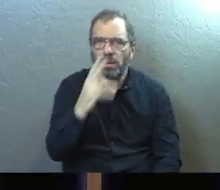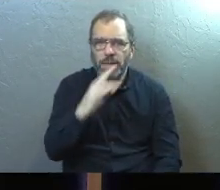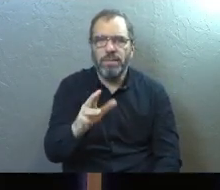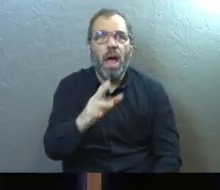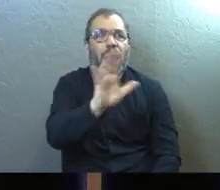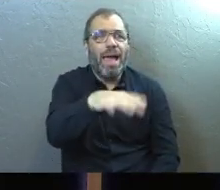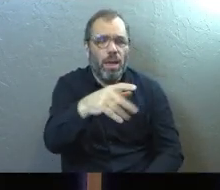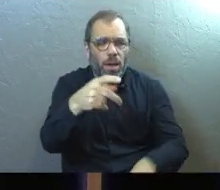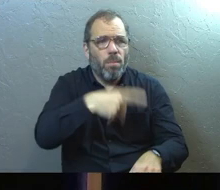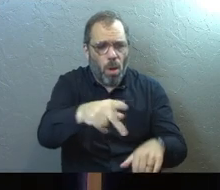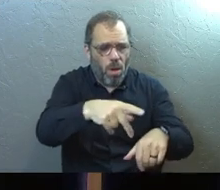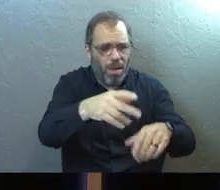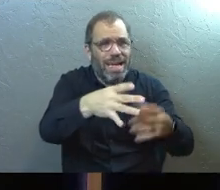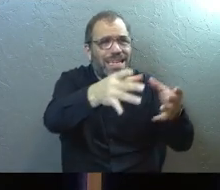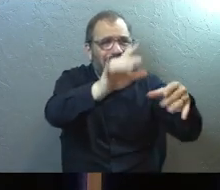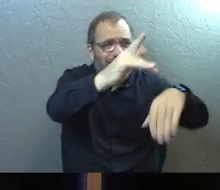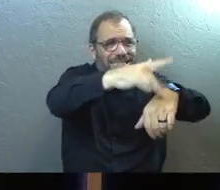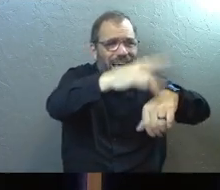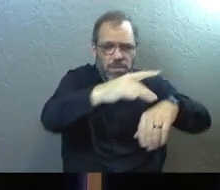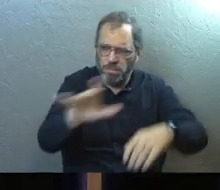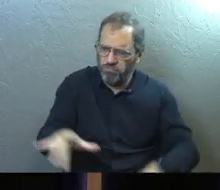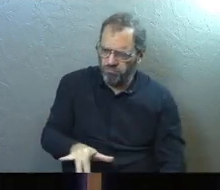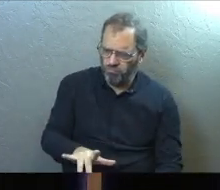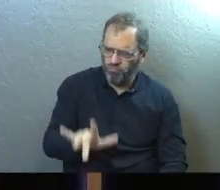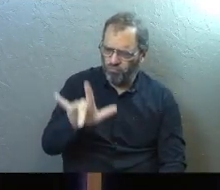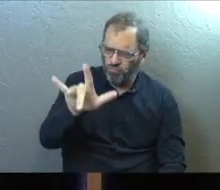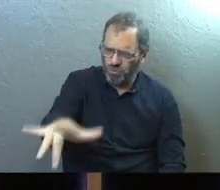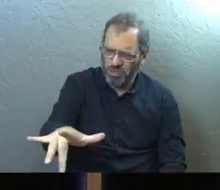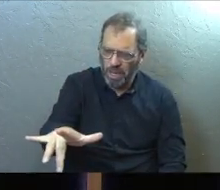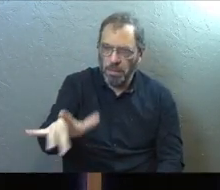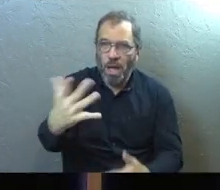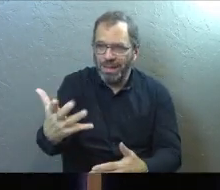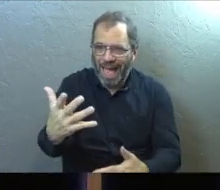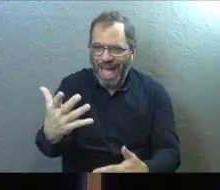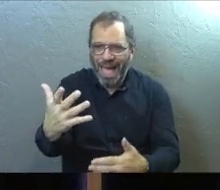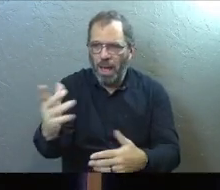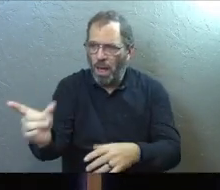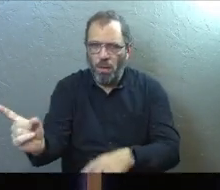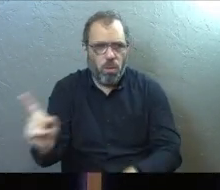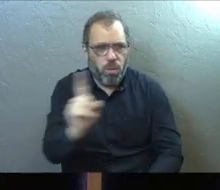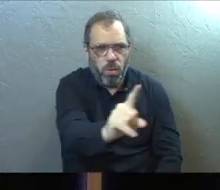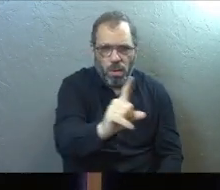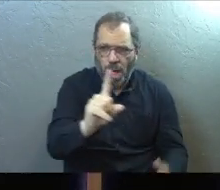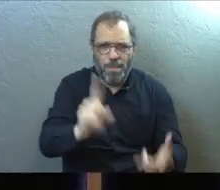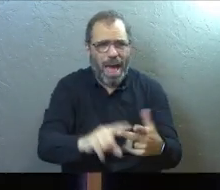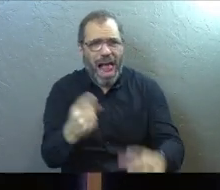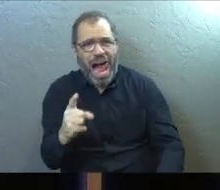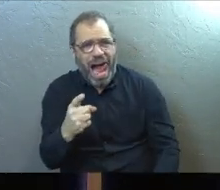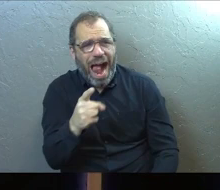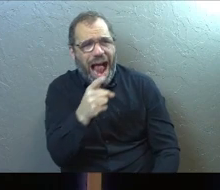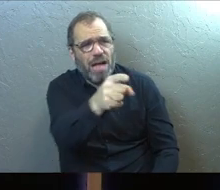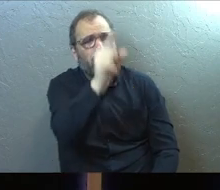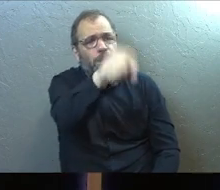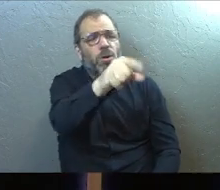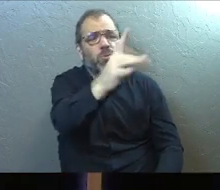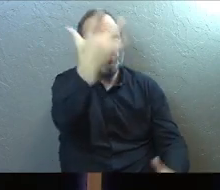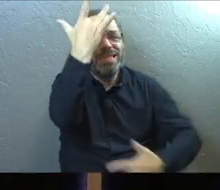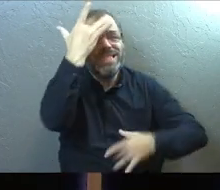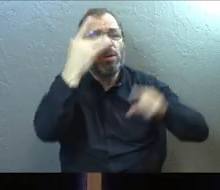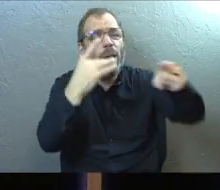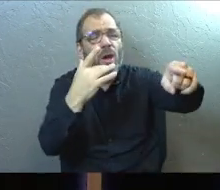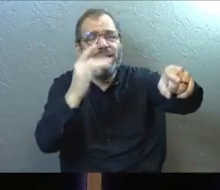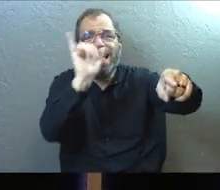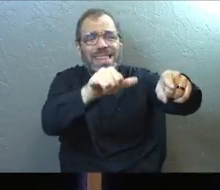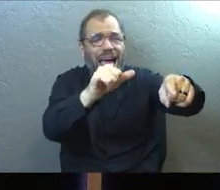Paul to touch the handkerchief. And if he touched the handkerchief, they would literally walk it over, sometimes far away, to somebody else who was sick.